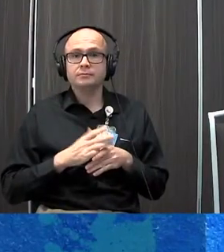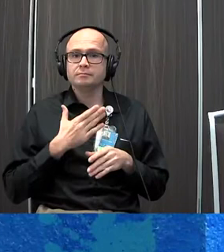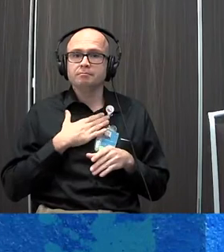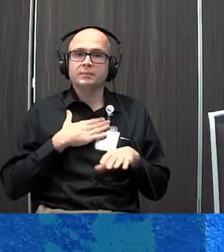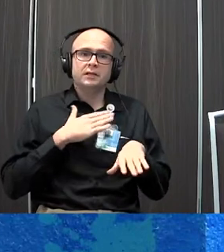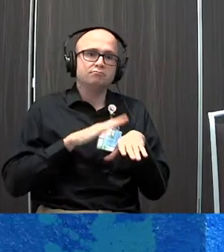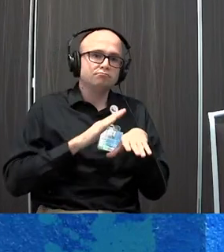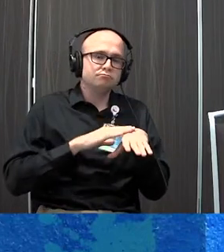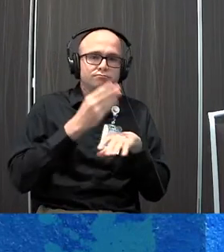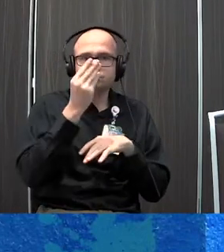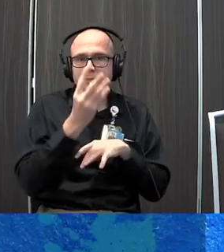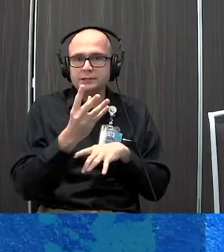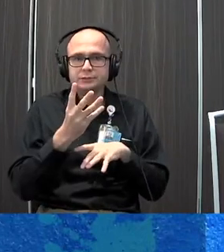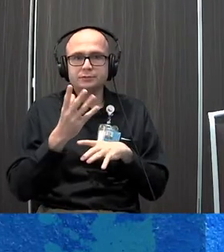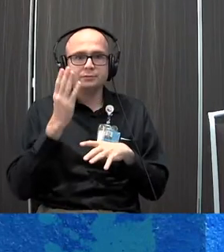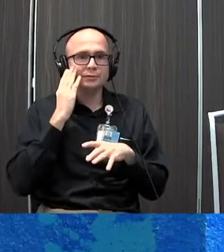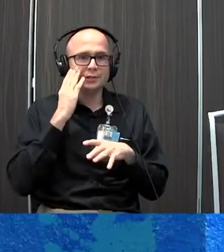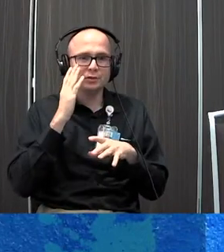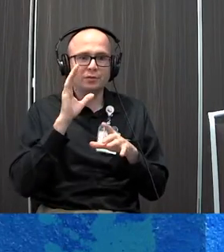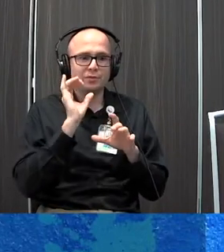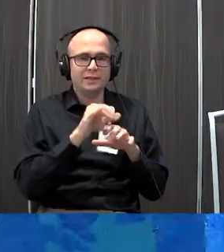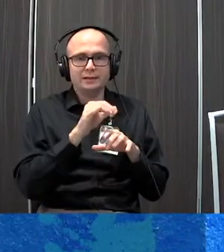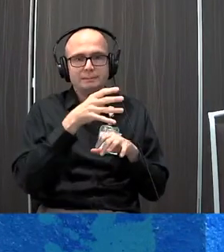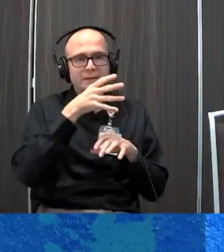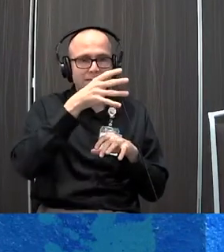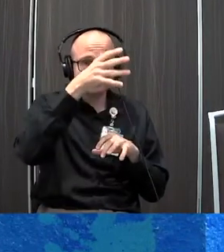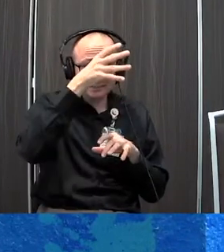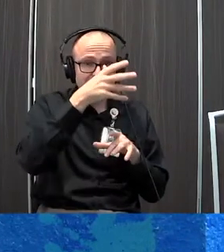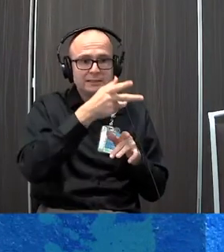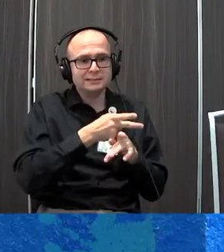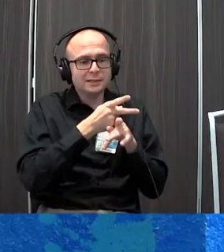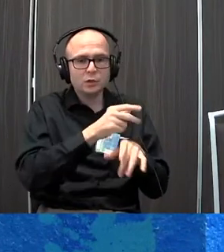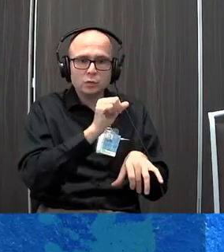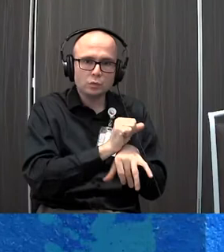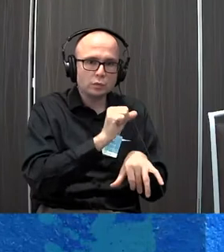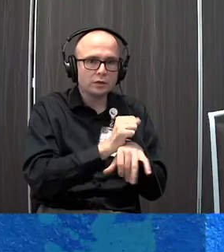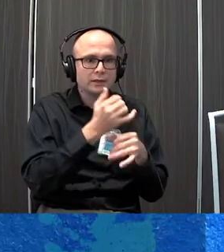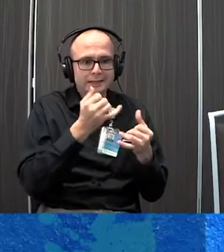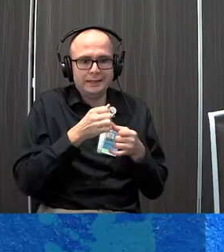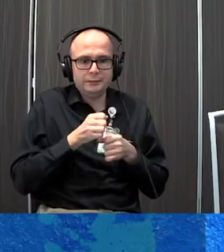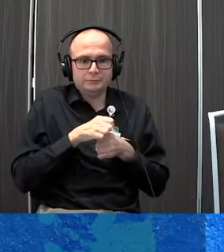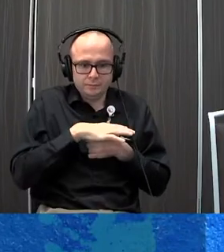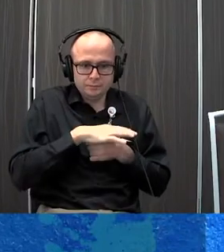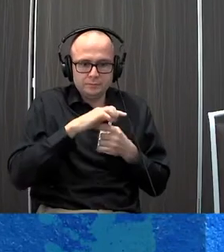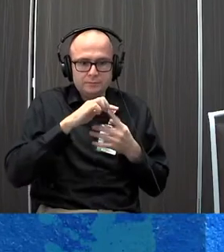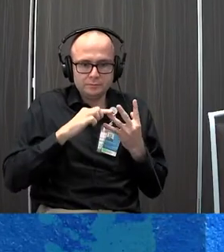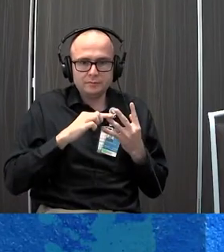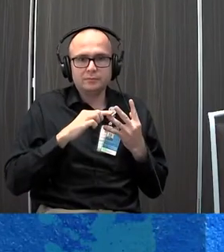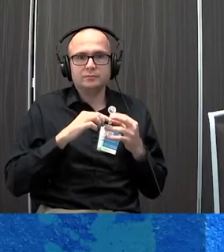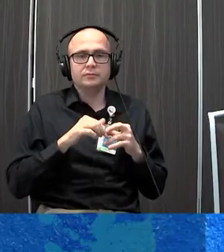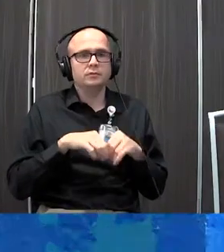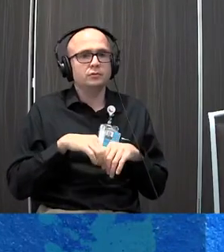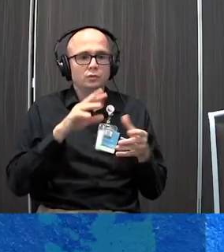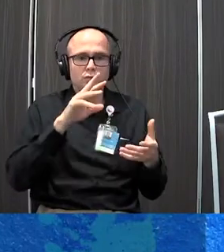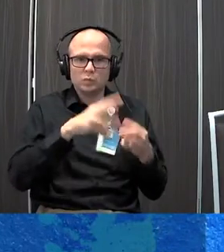my preview of saying it's within the context of that parenting, working within the current situation, we're working within our global pandemic,